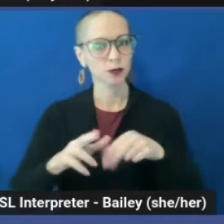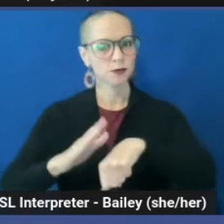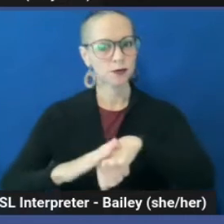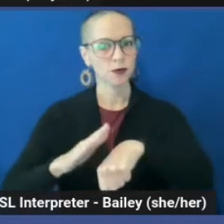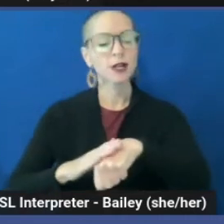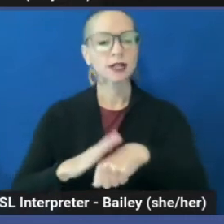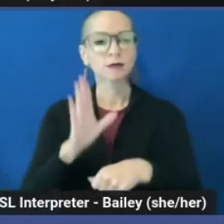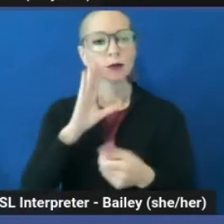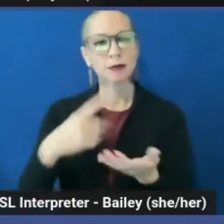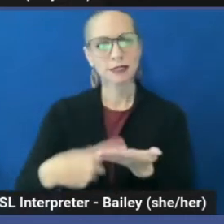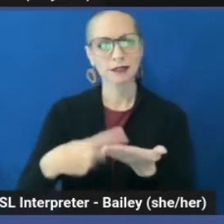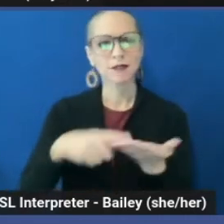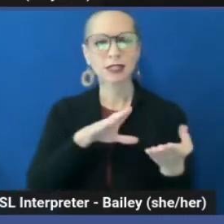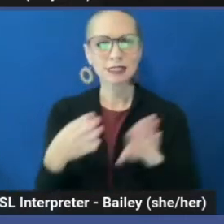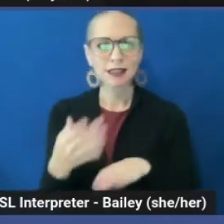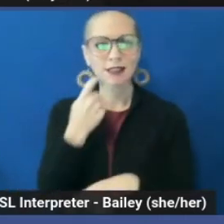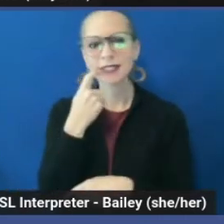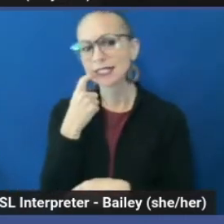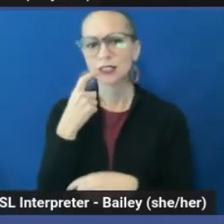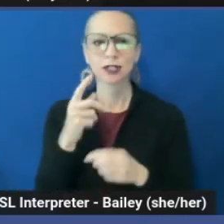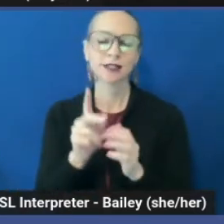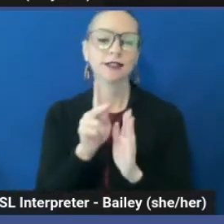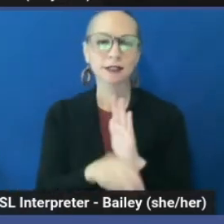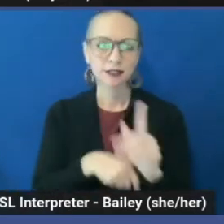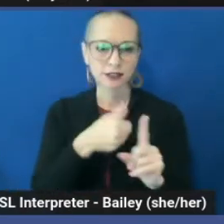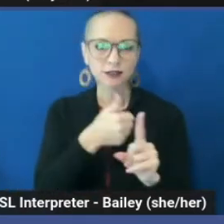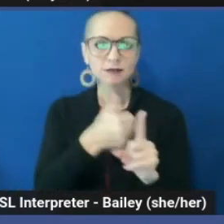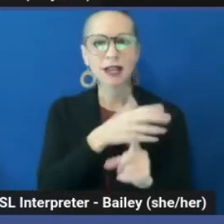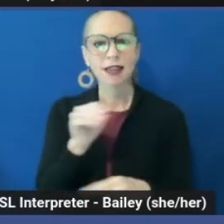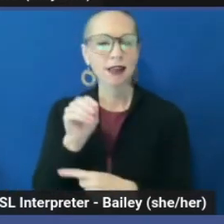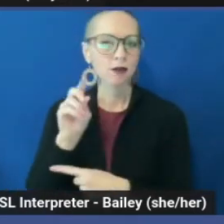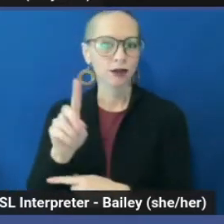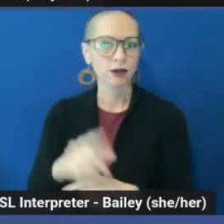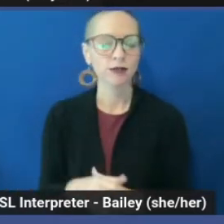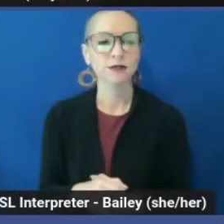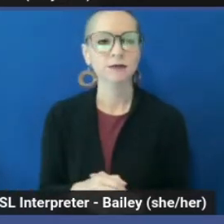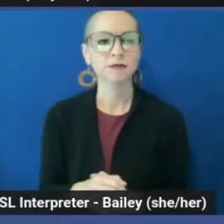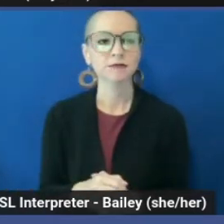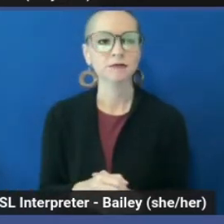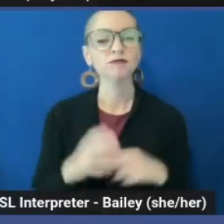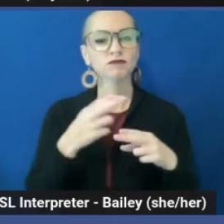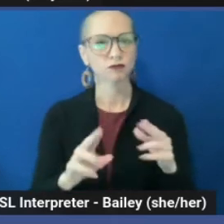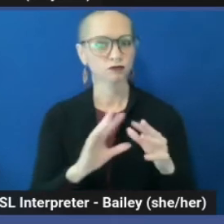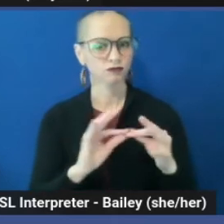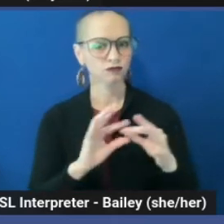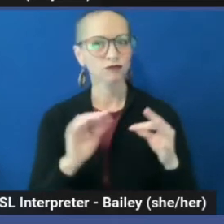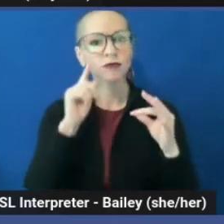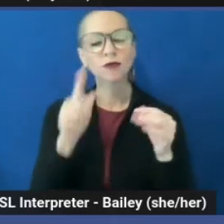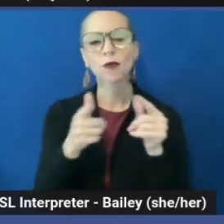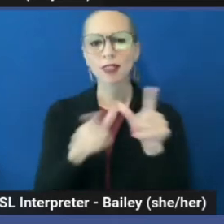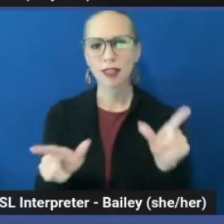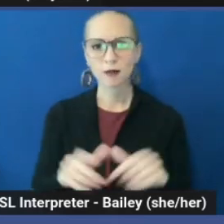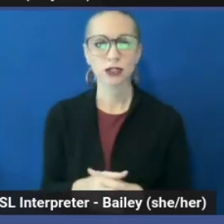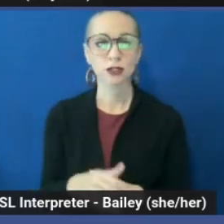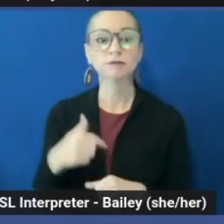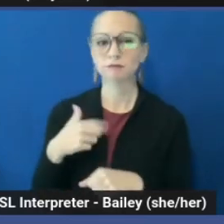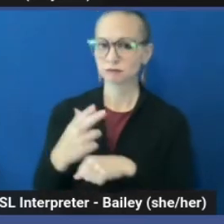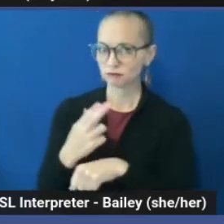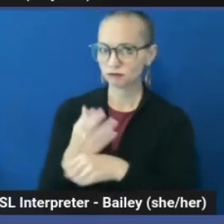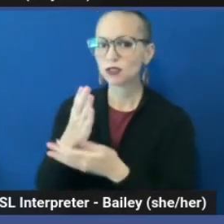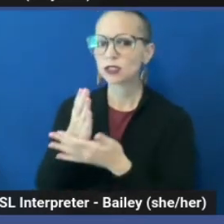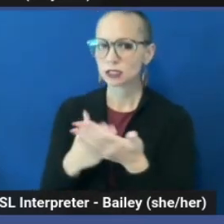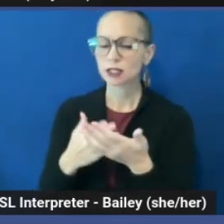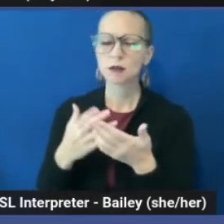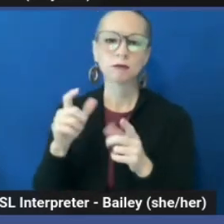There will be discussions of death, addiction, suicide, and overdose. And a quick note on language. So I use some words